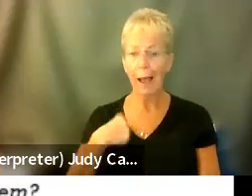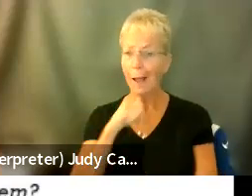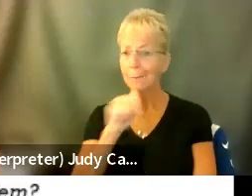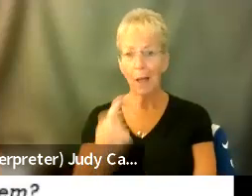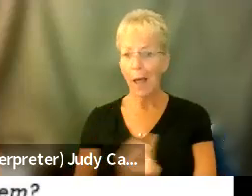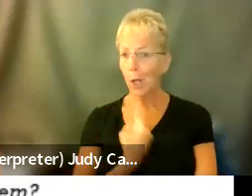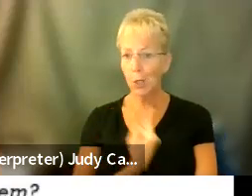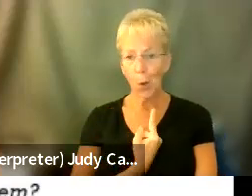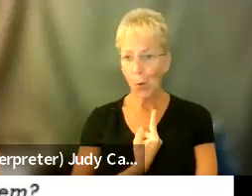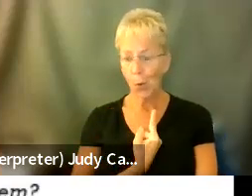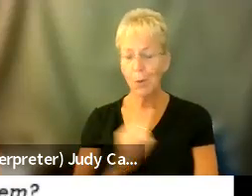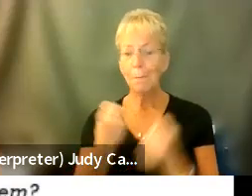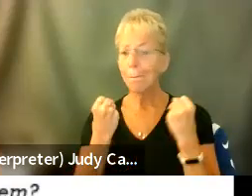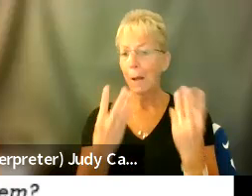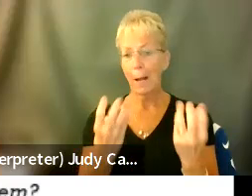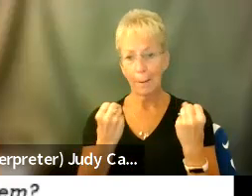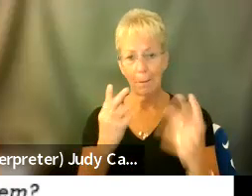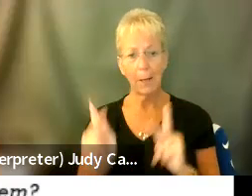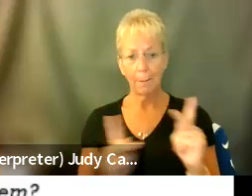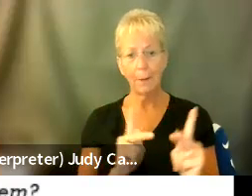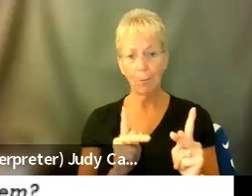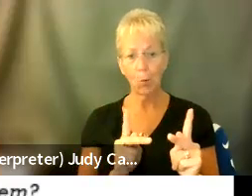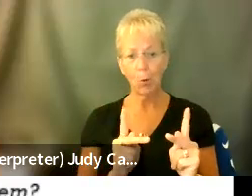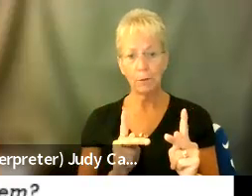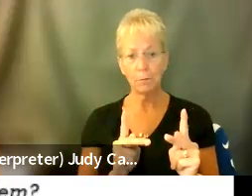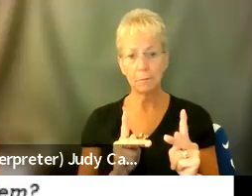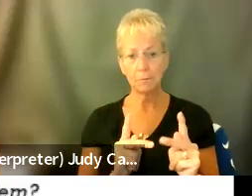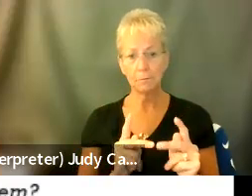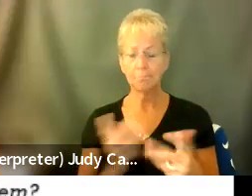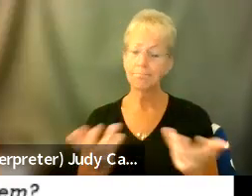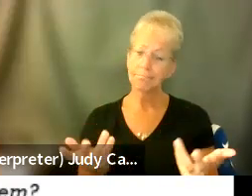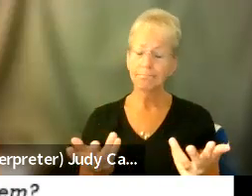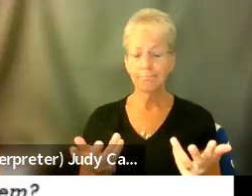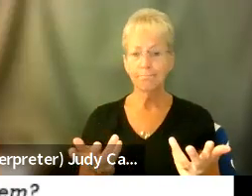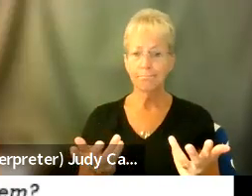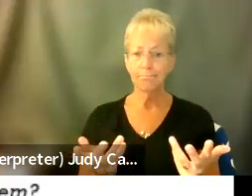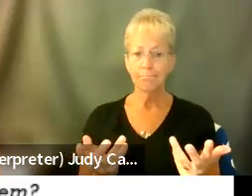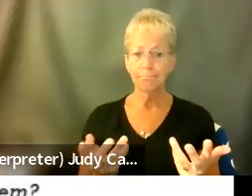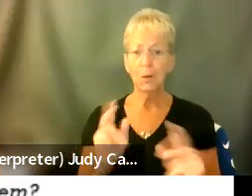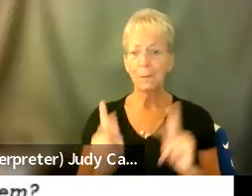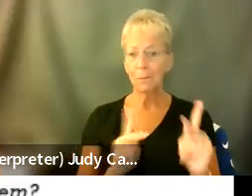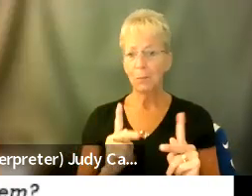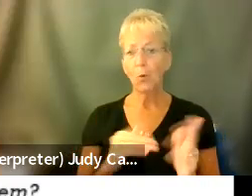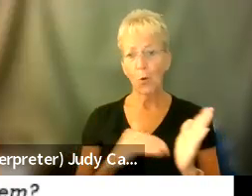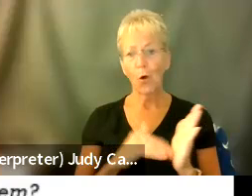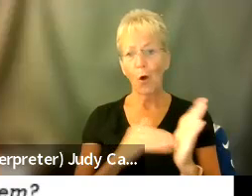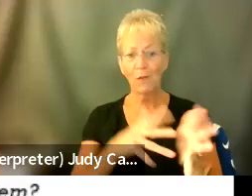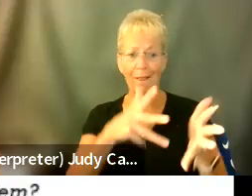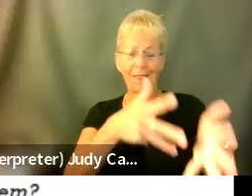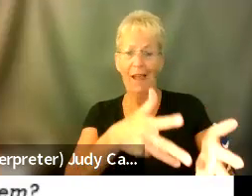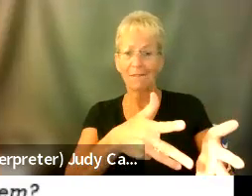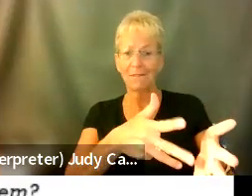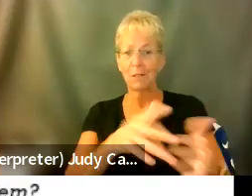and that a lot of people, well, people are frequently left by a partner